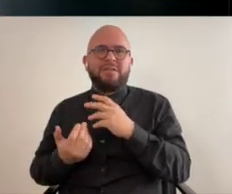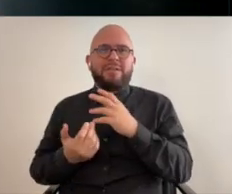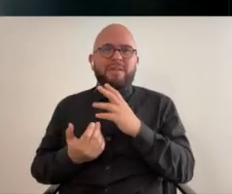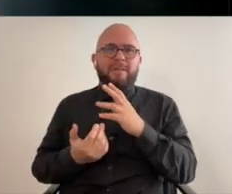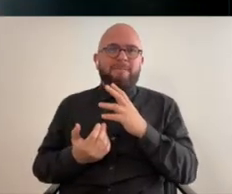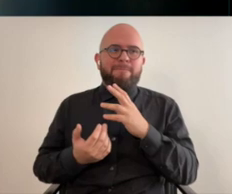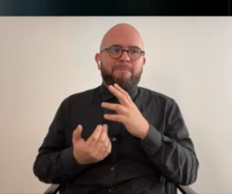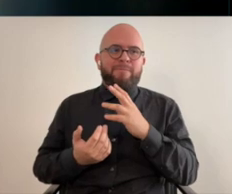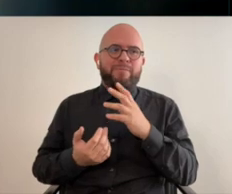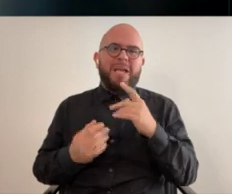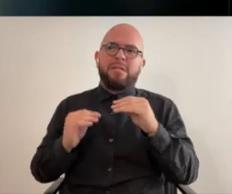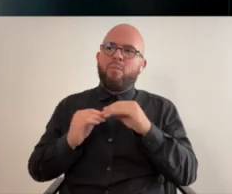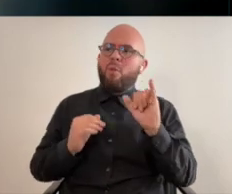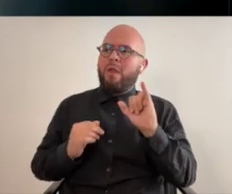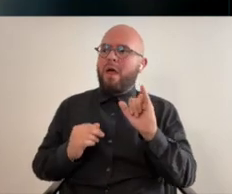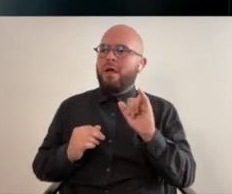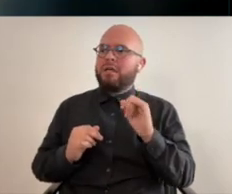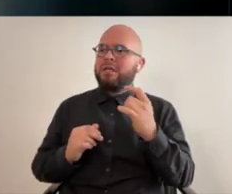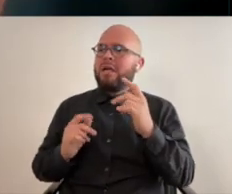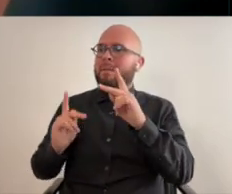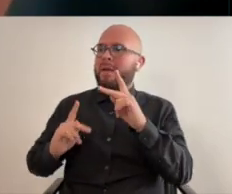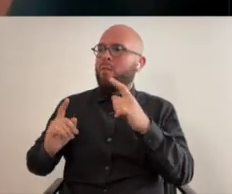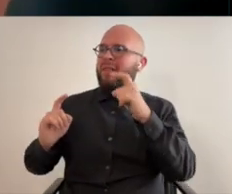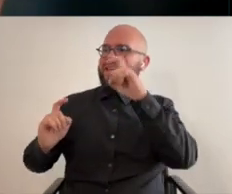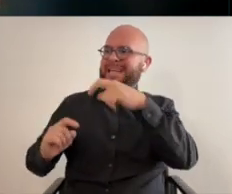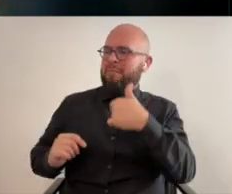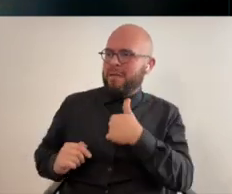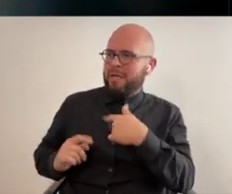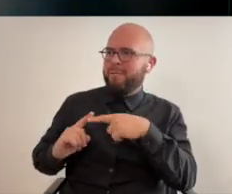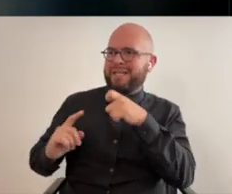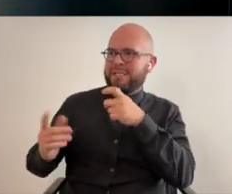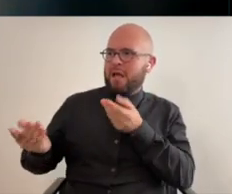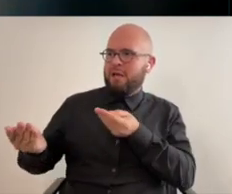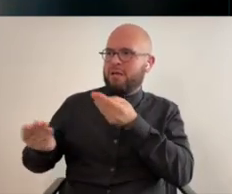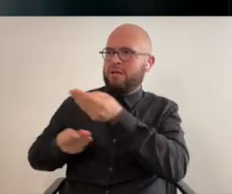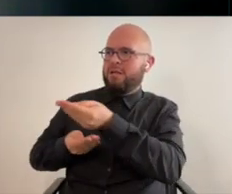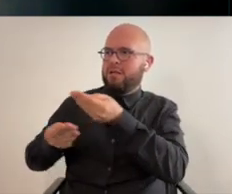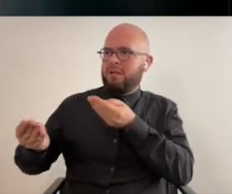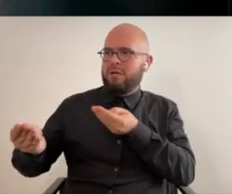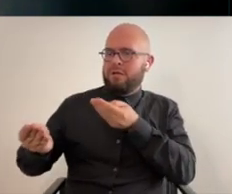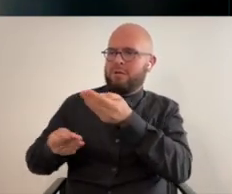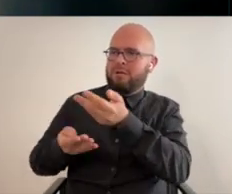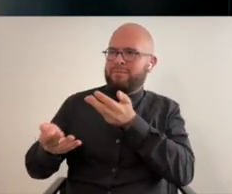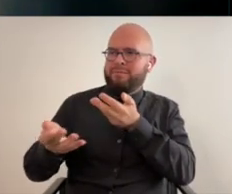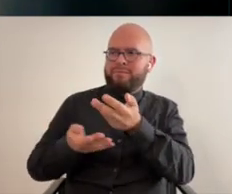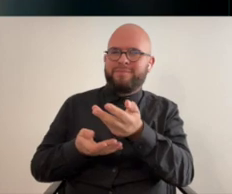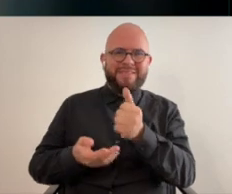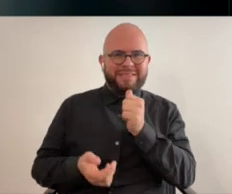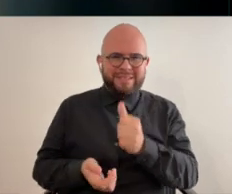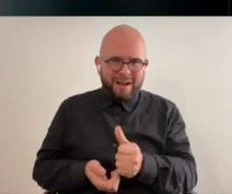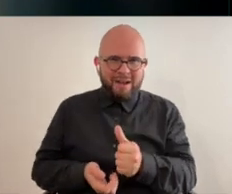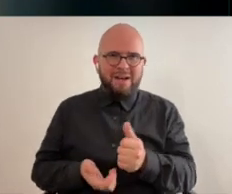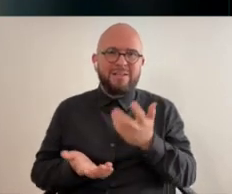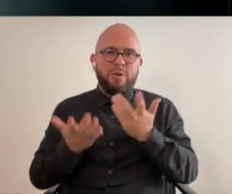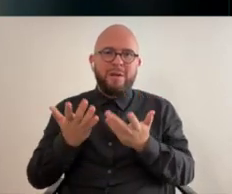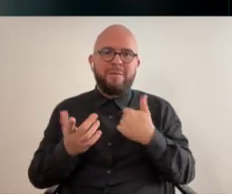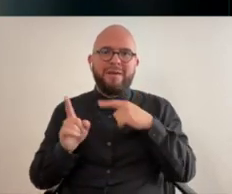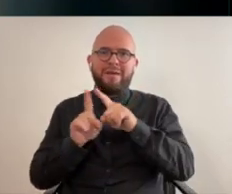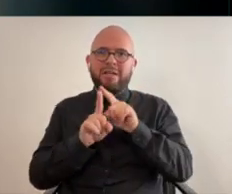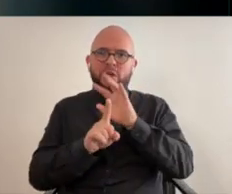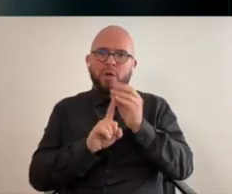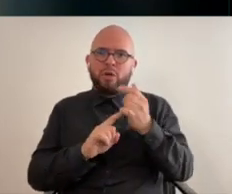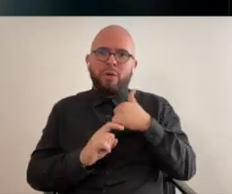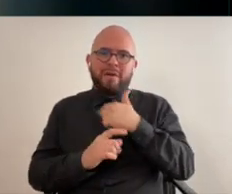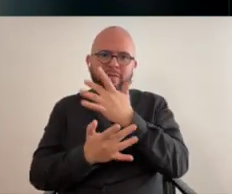have experience with people needing them but not give and take and i i i think that maybe